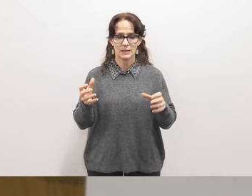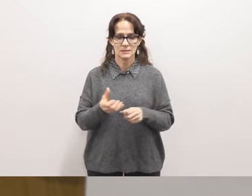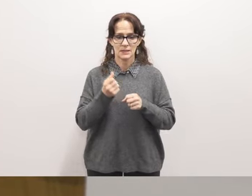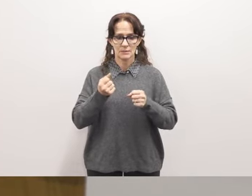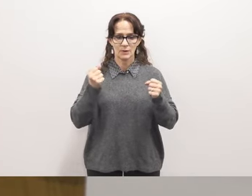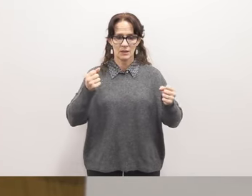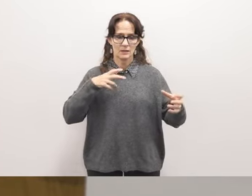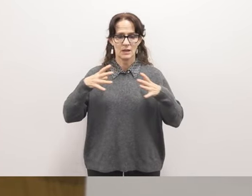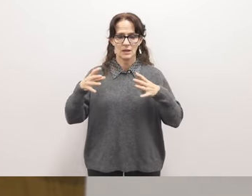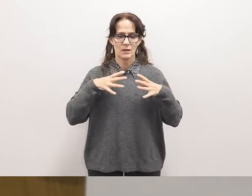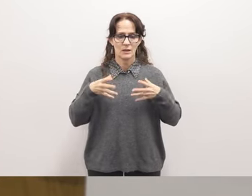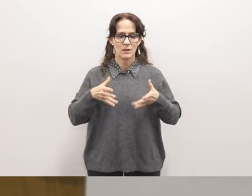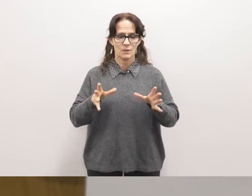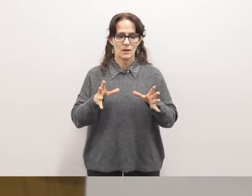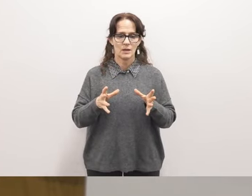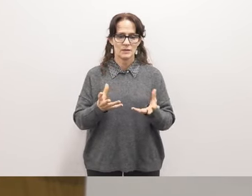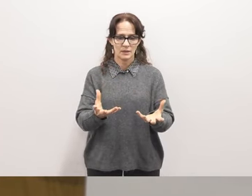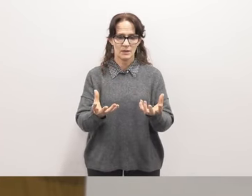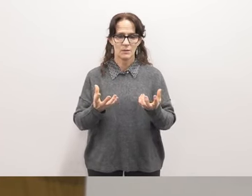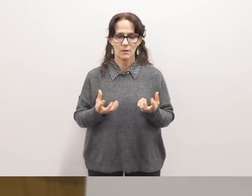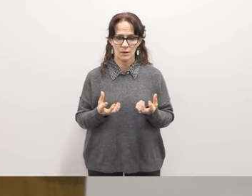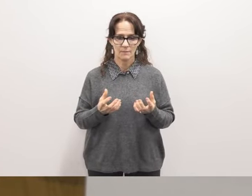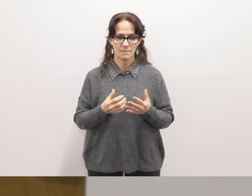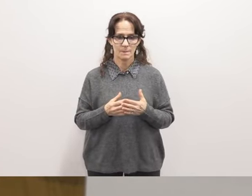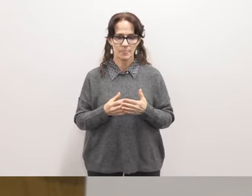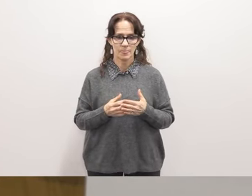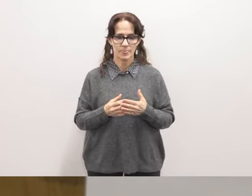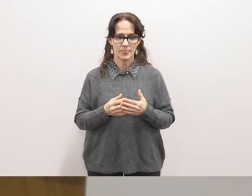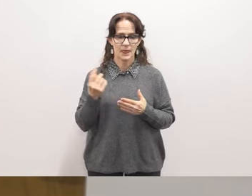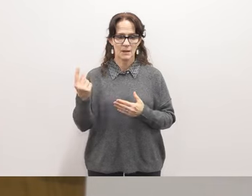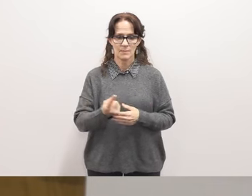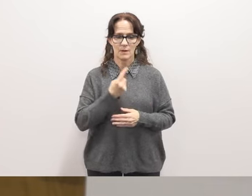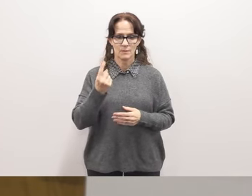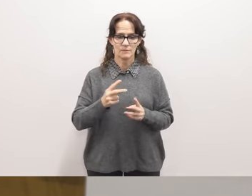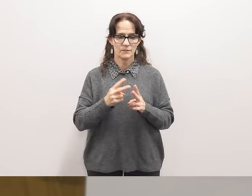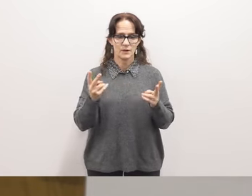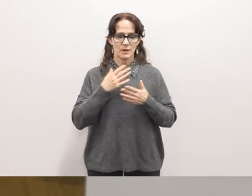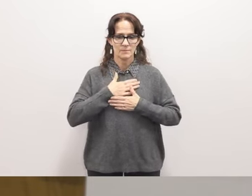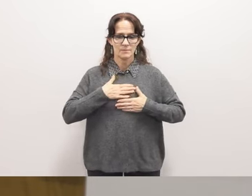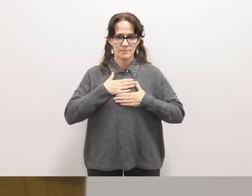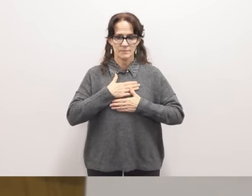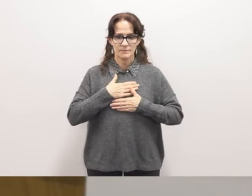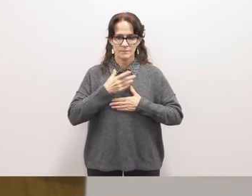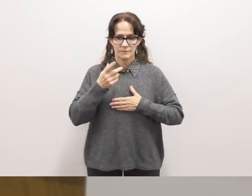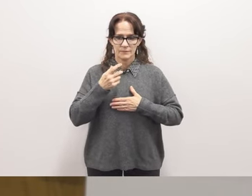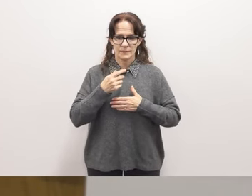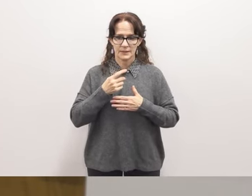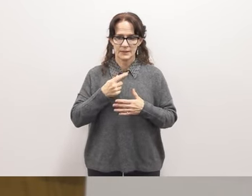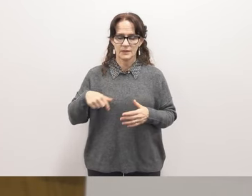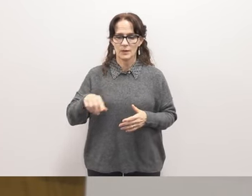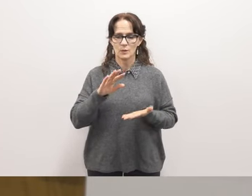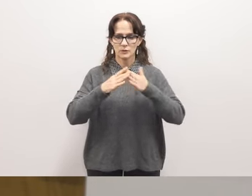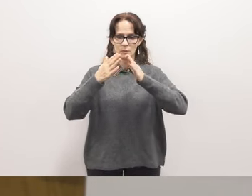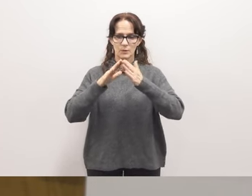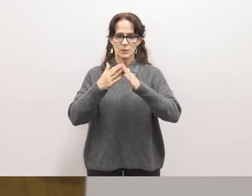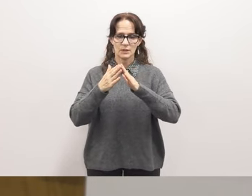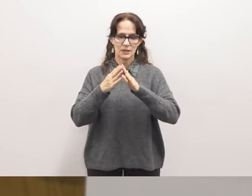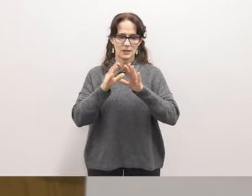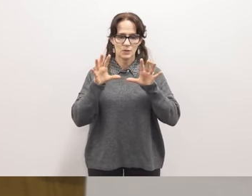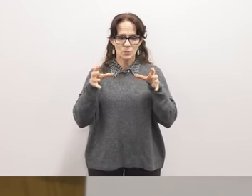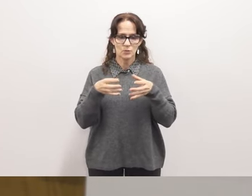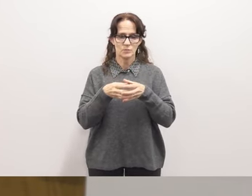holiday in the way they which they would like to and so i'm always very appreciative of those community organizations